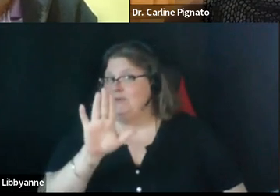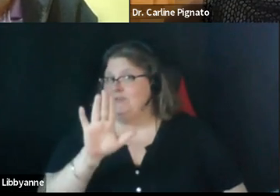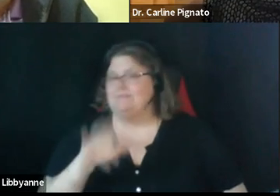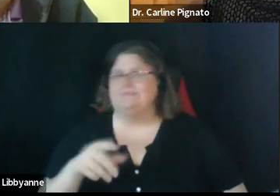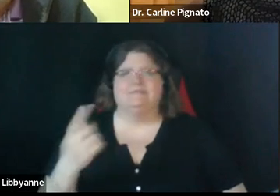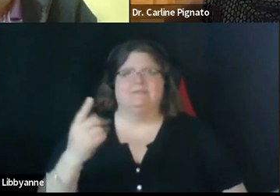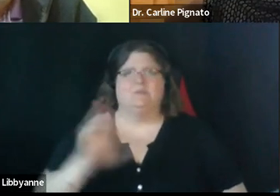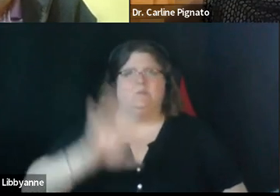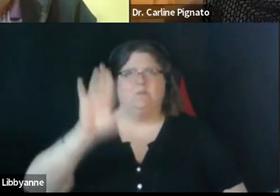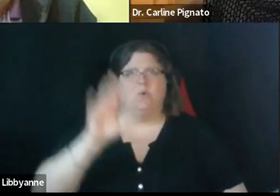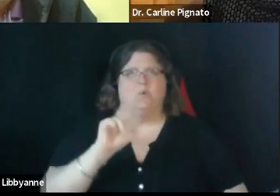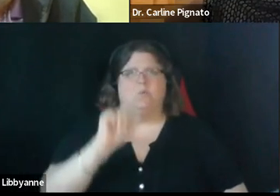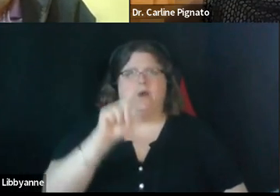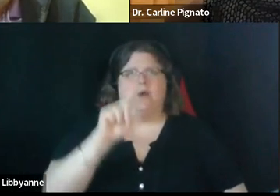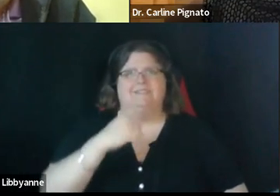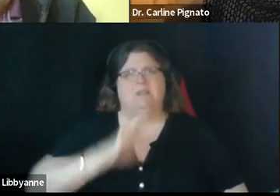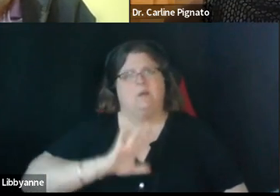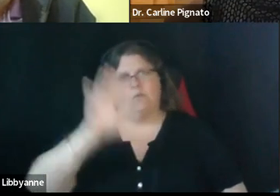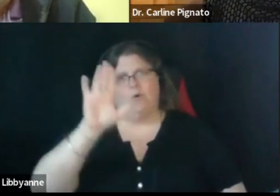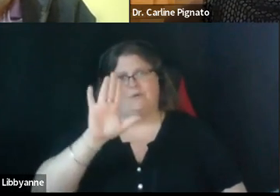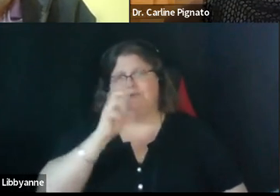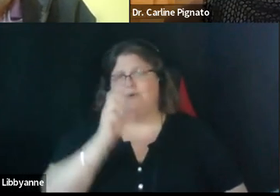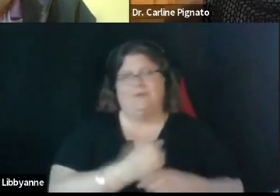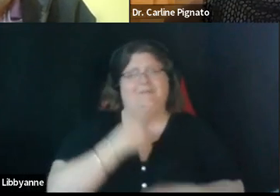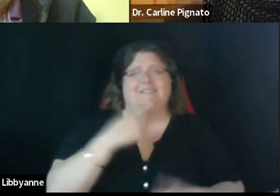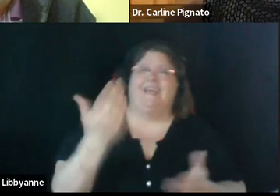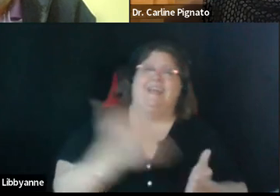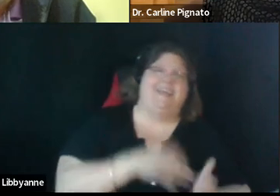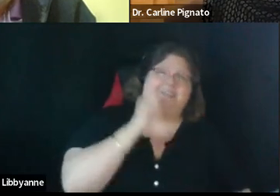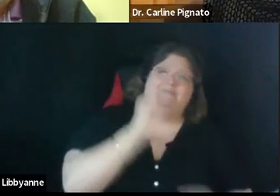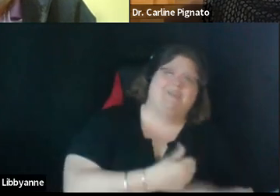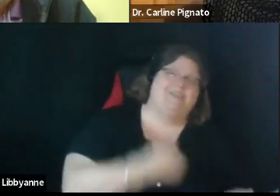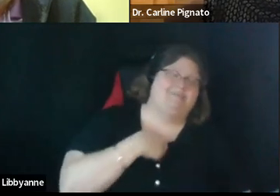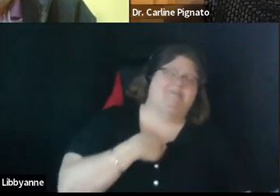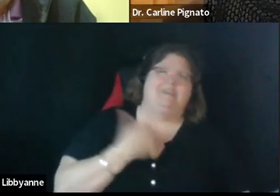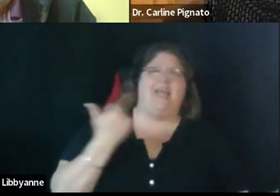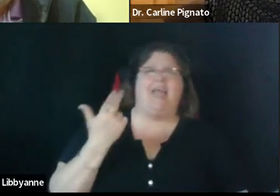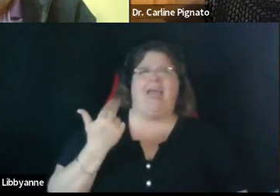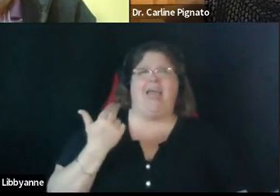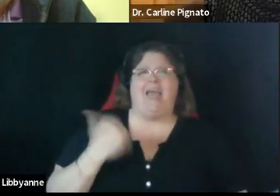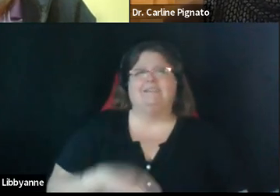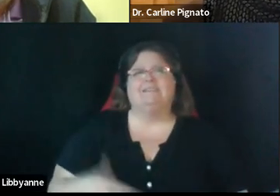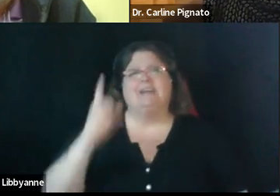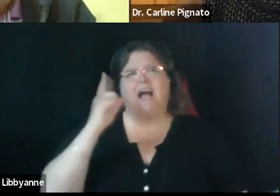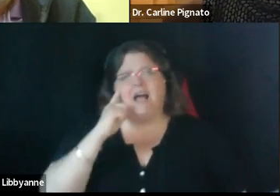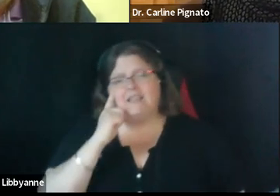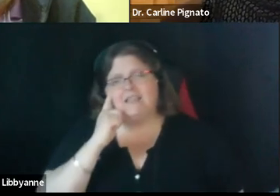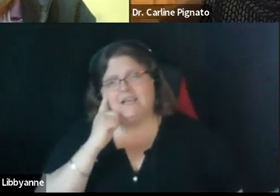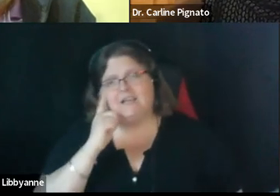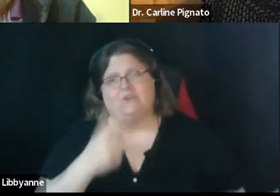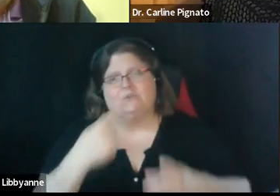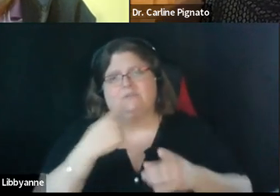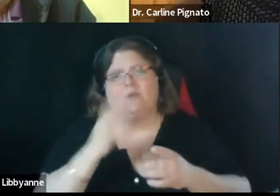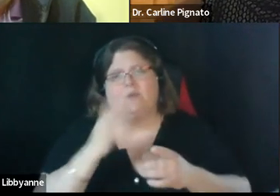so motioned thank you don't make me repeat it again well i think the key thing is you said it will be a